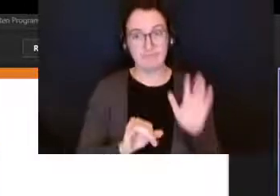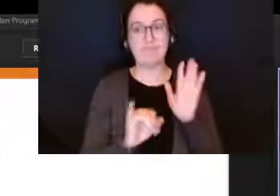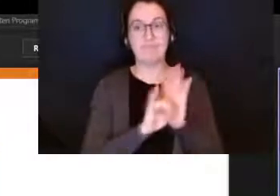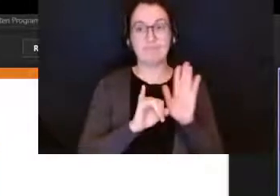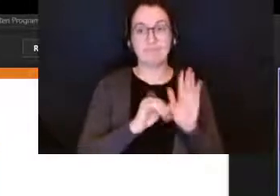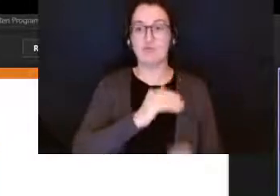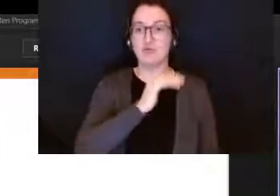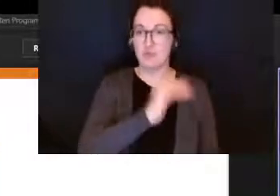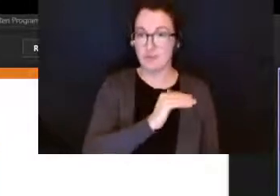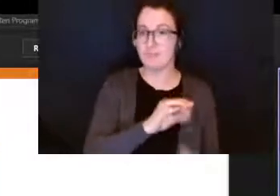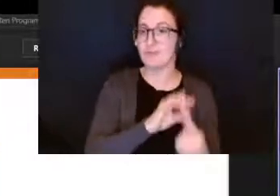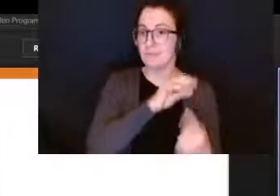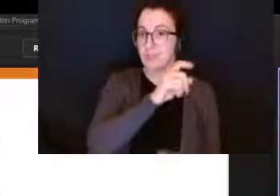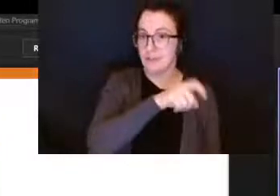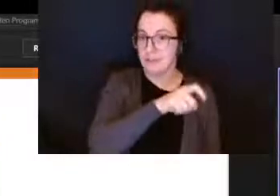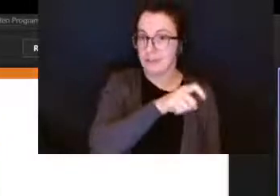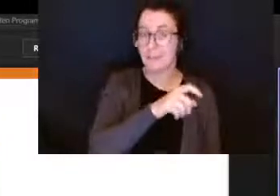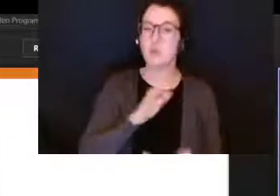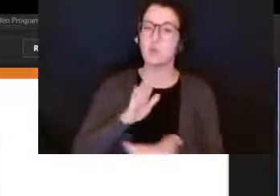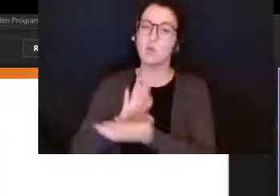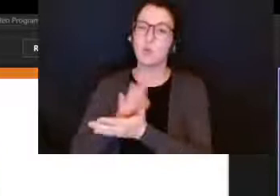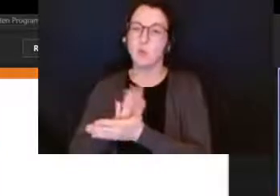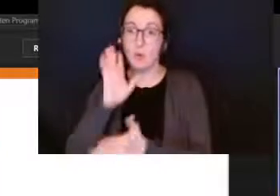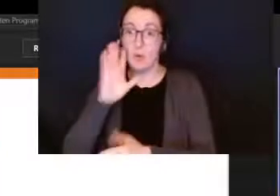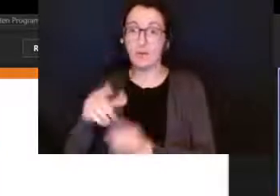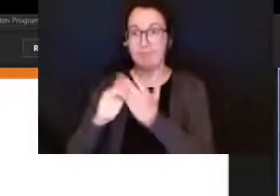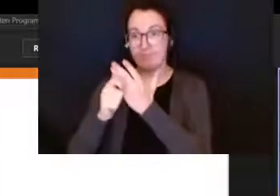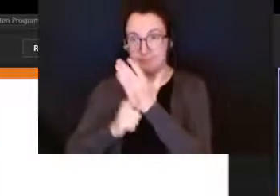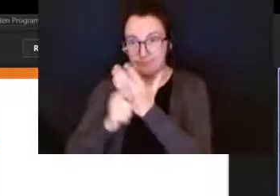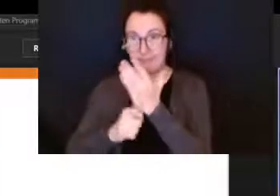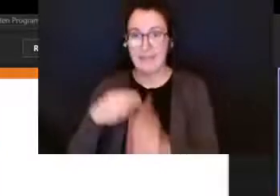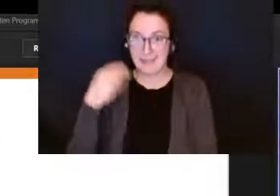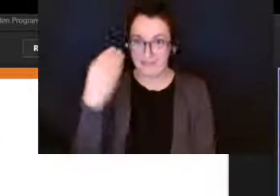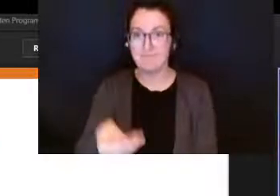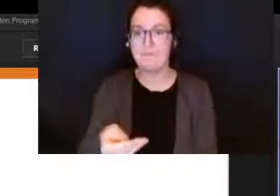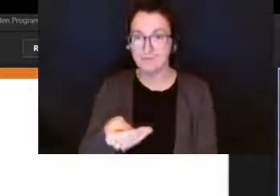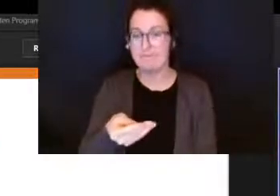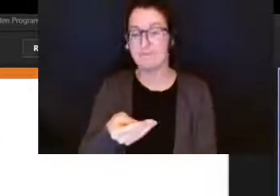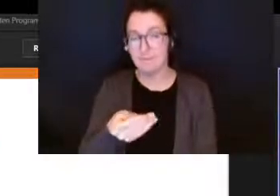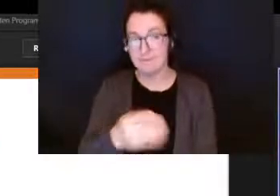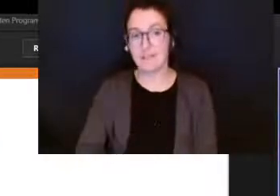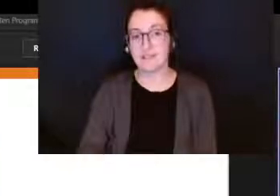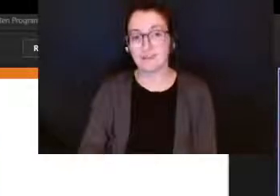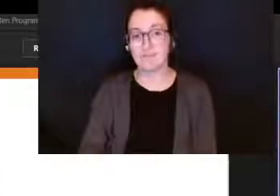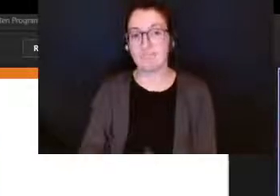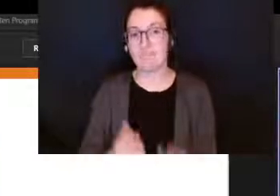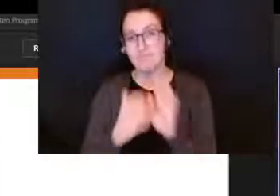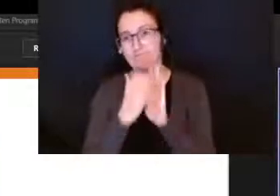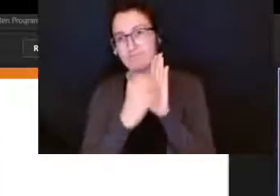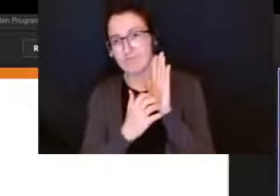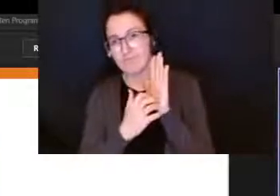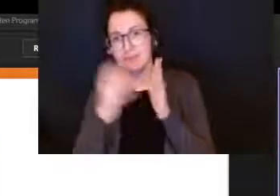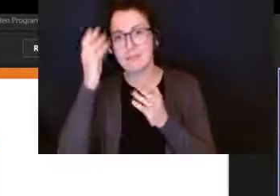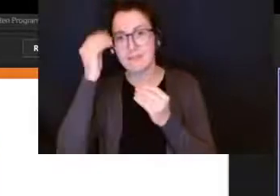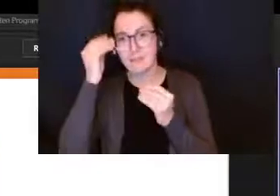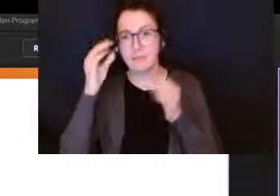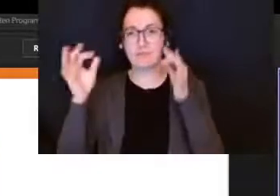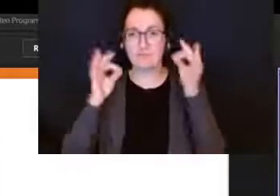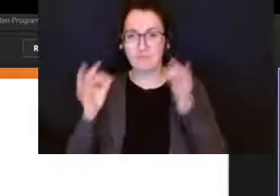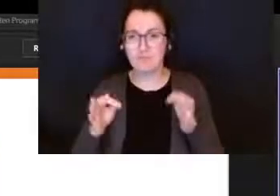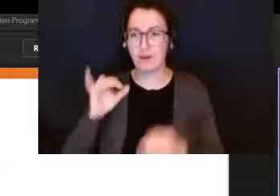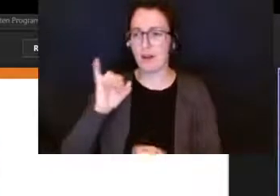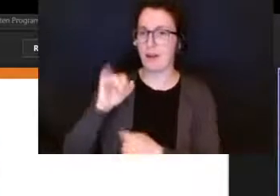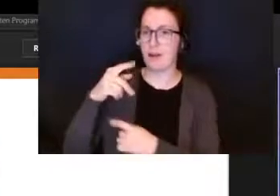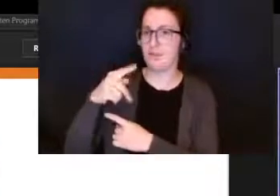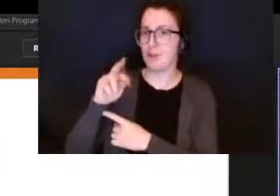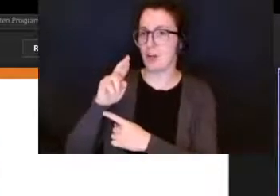will receive a copy of this from the school there is information in this booklet on the iprc process information on